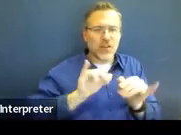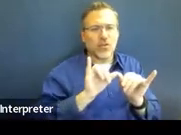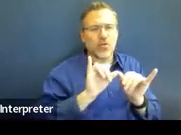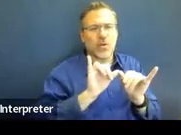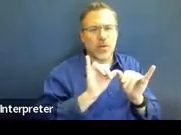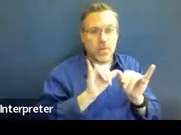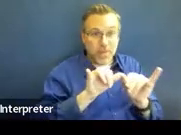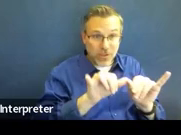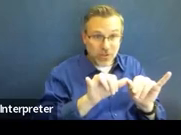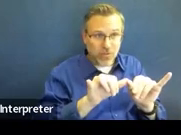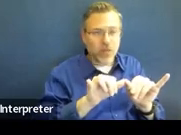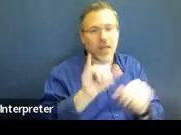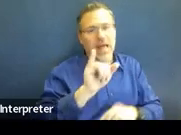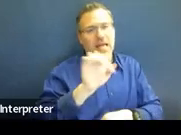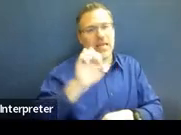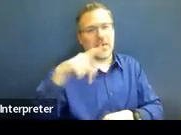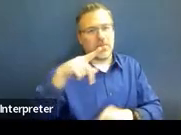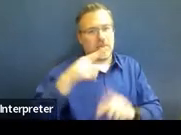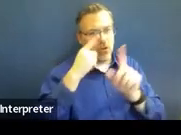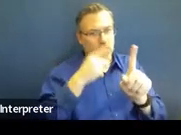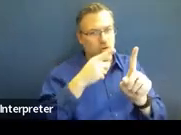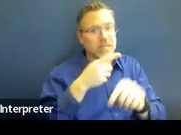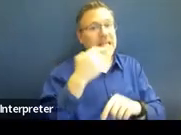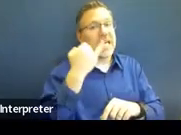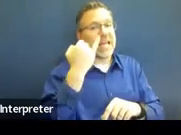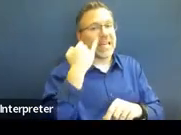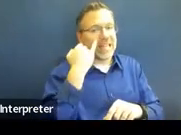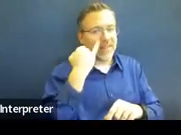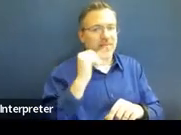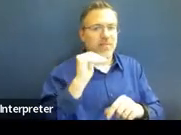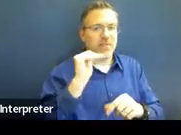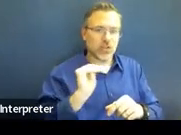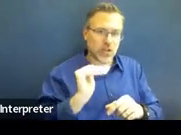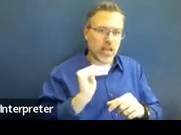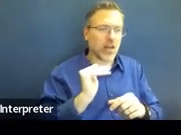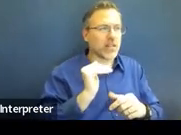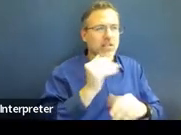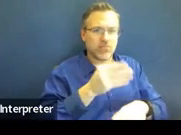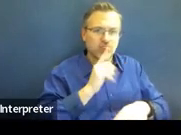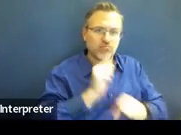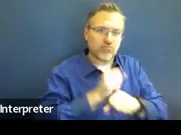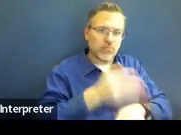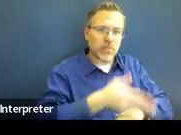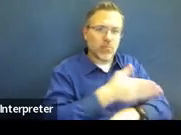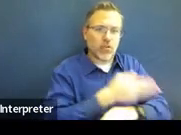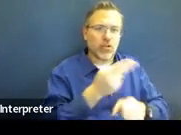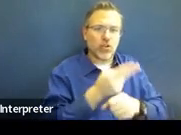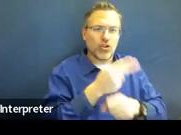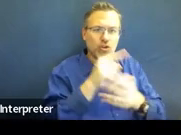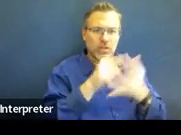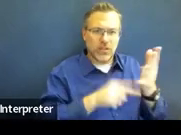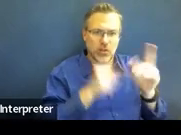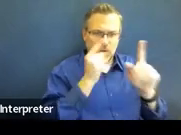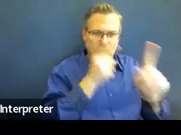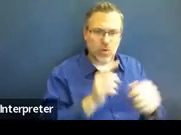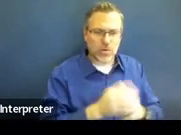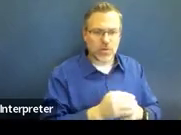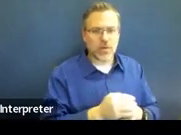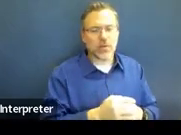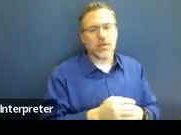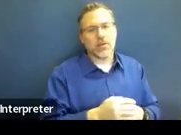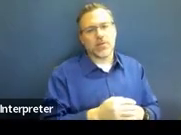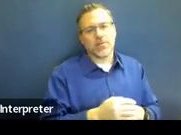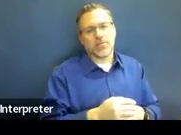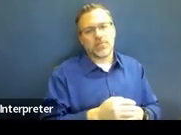goals and whether or not the child is making progress on those goals. Because this is where we start